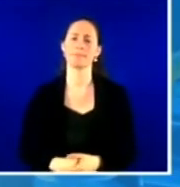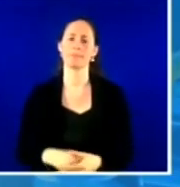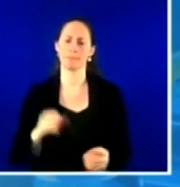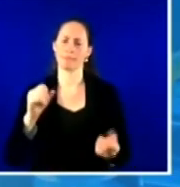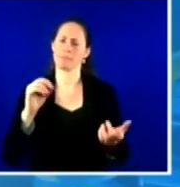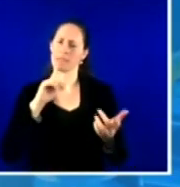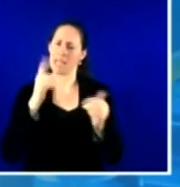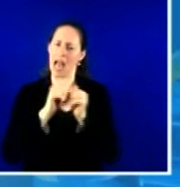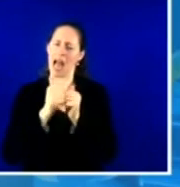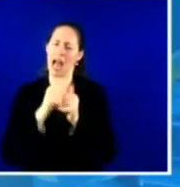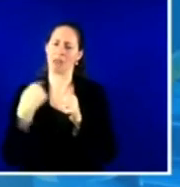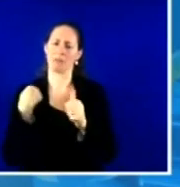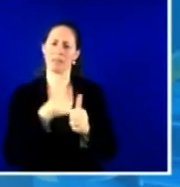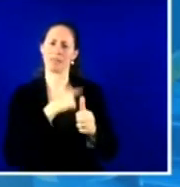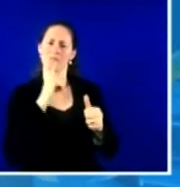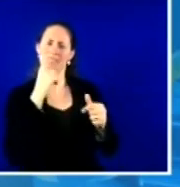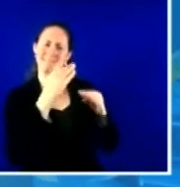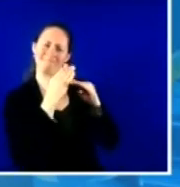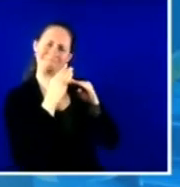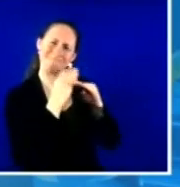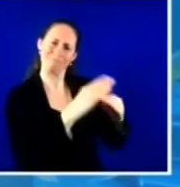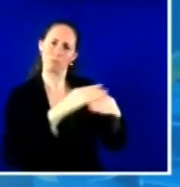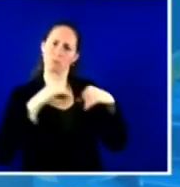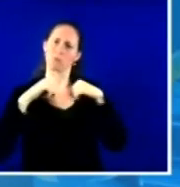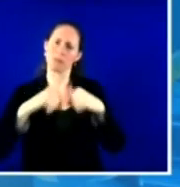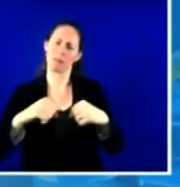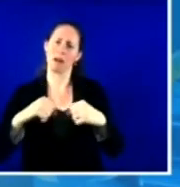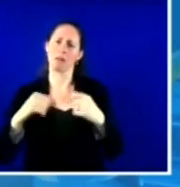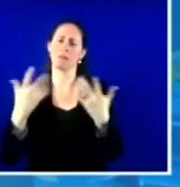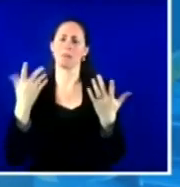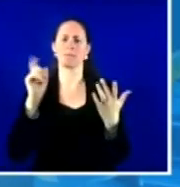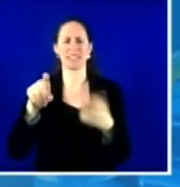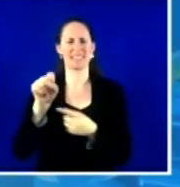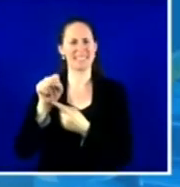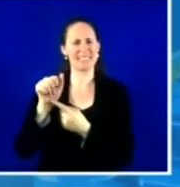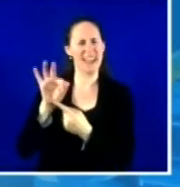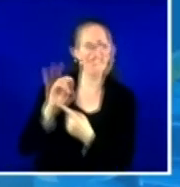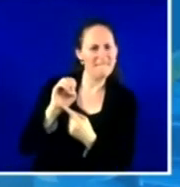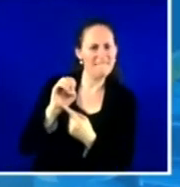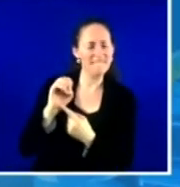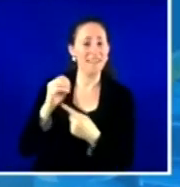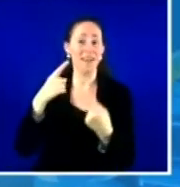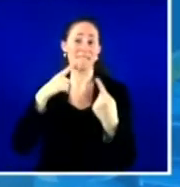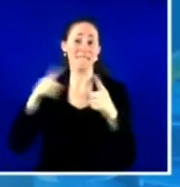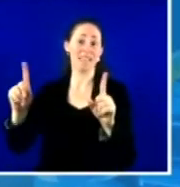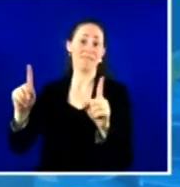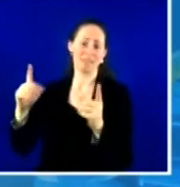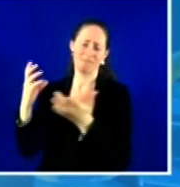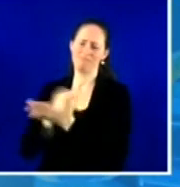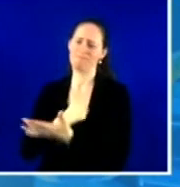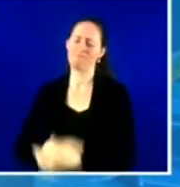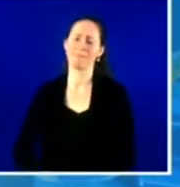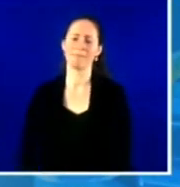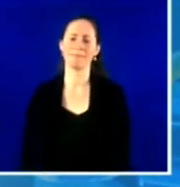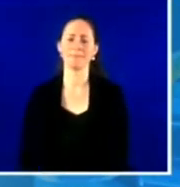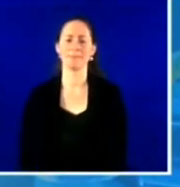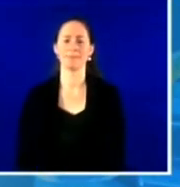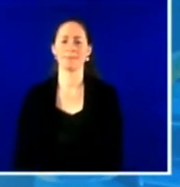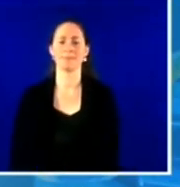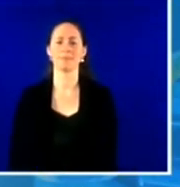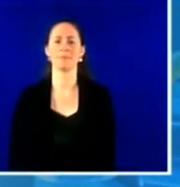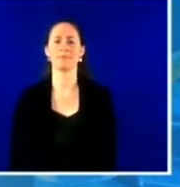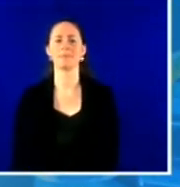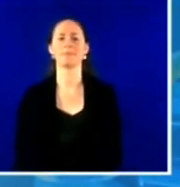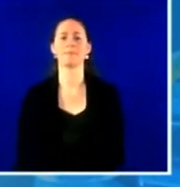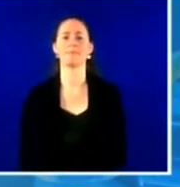with the safe and effective vaccine as it's available. Well, thank you for that really, really wonderful answer. I, I'm